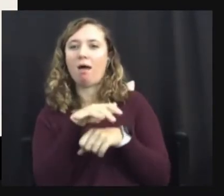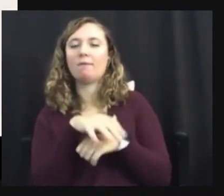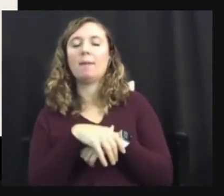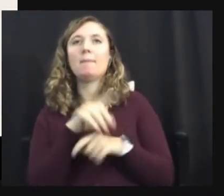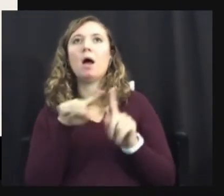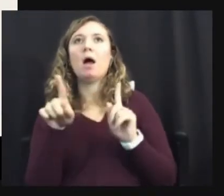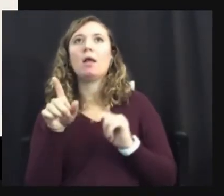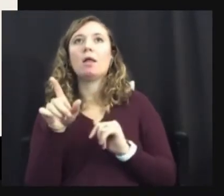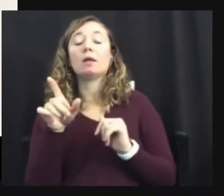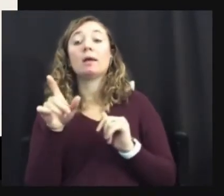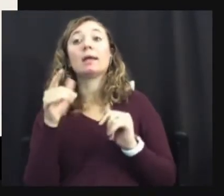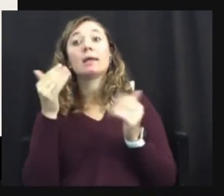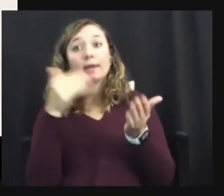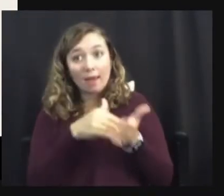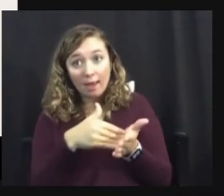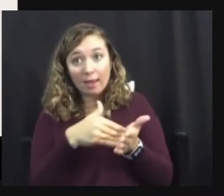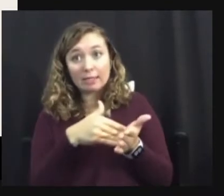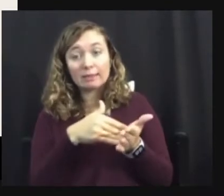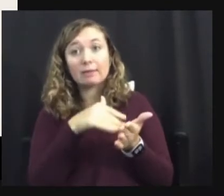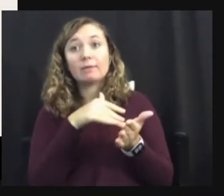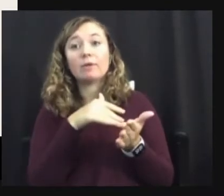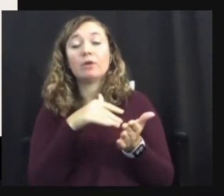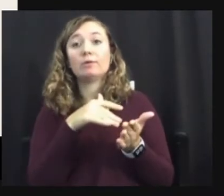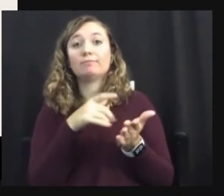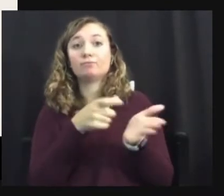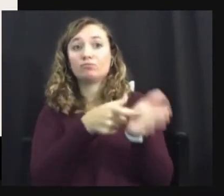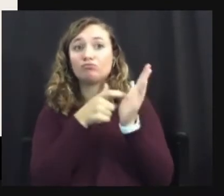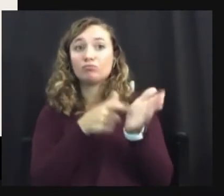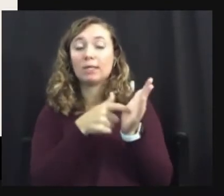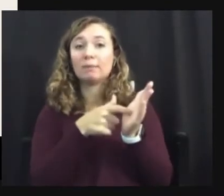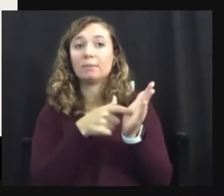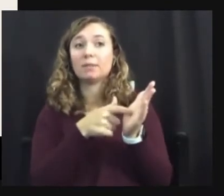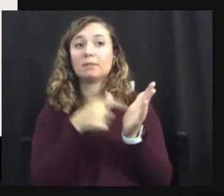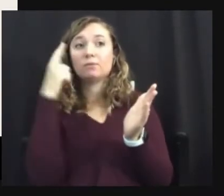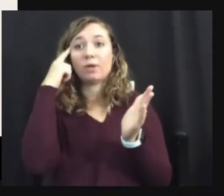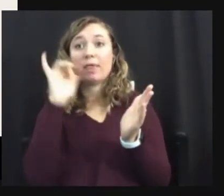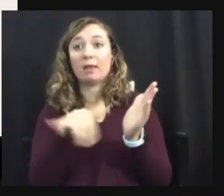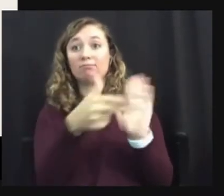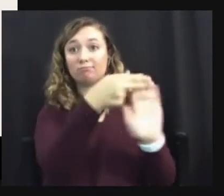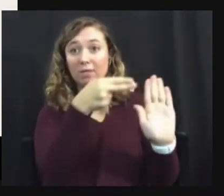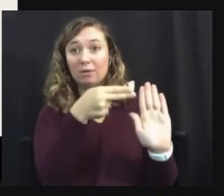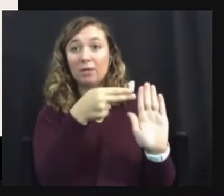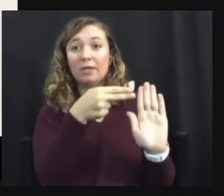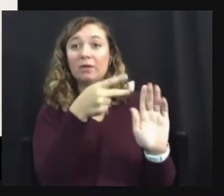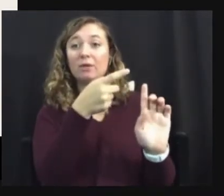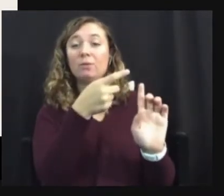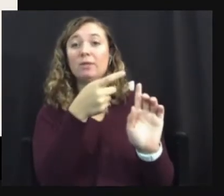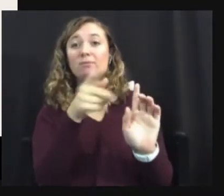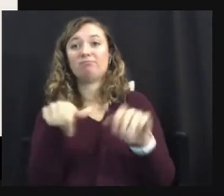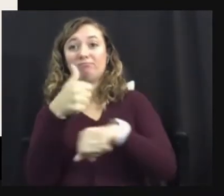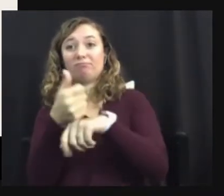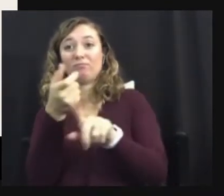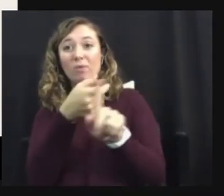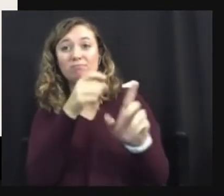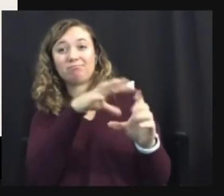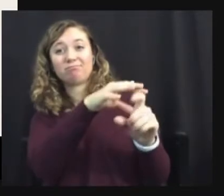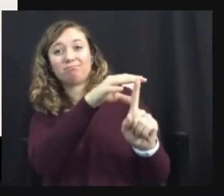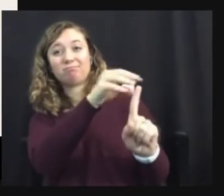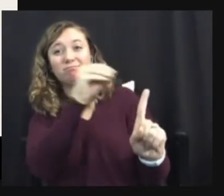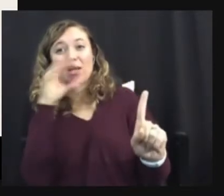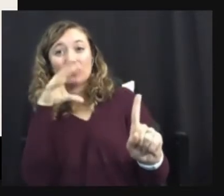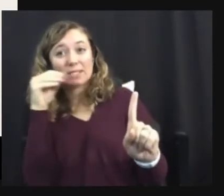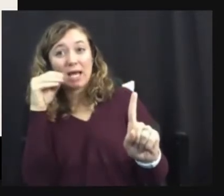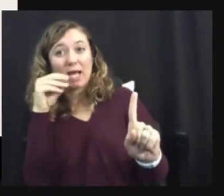built on outside observations, lack of understanding from the inside out and,